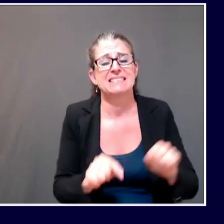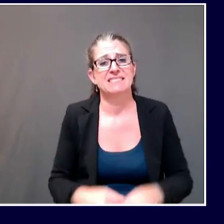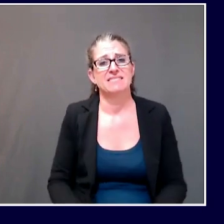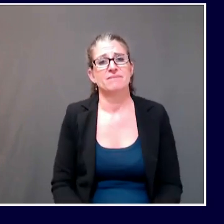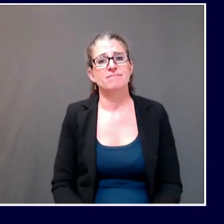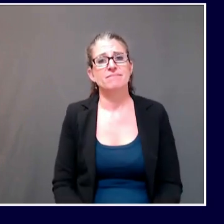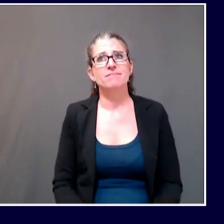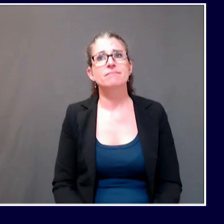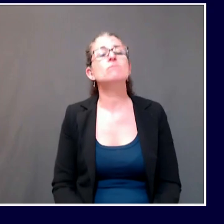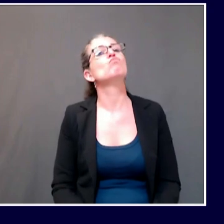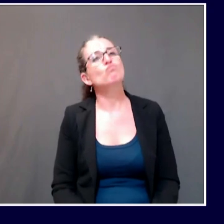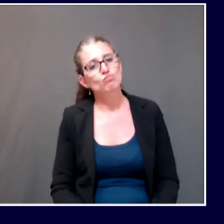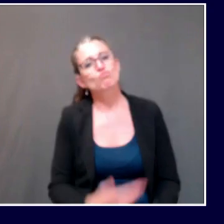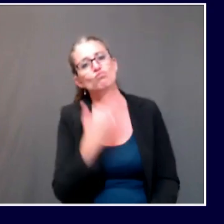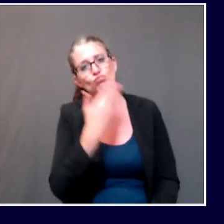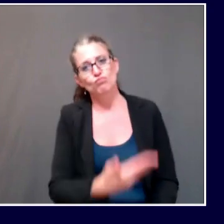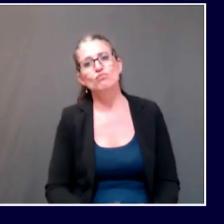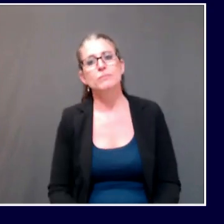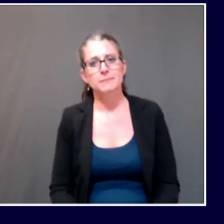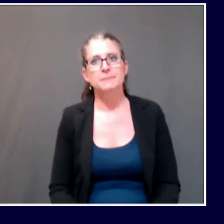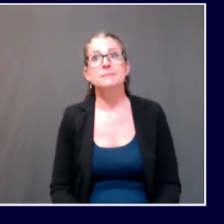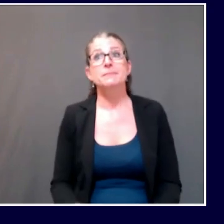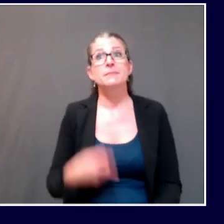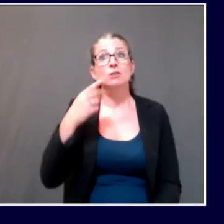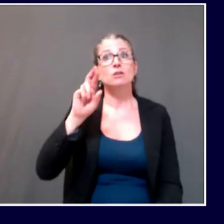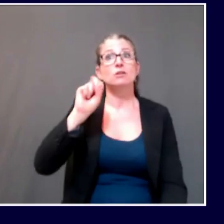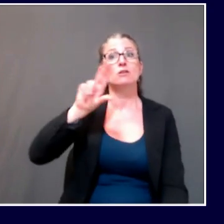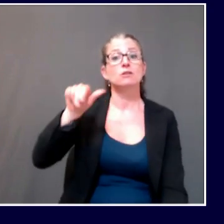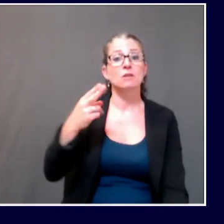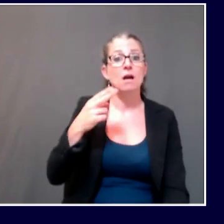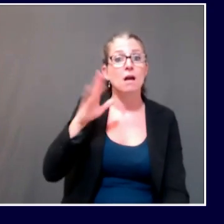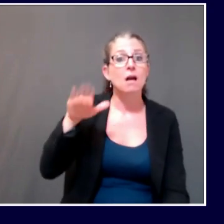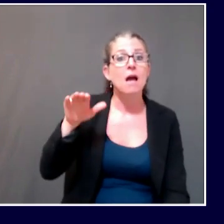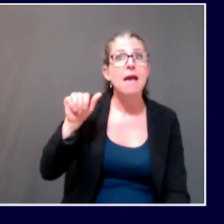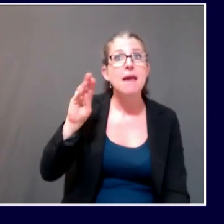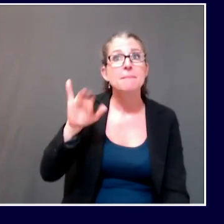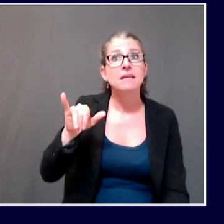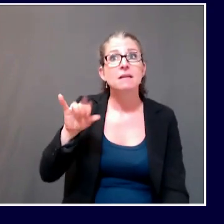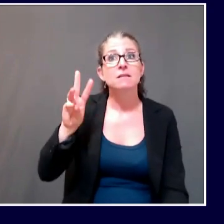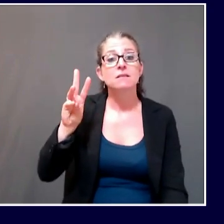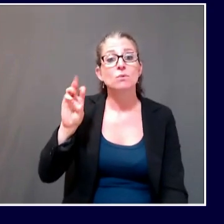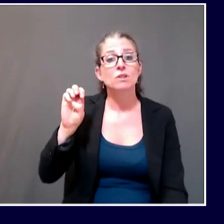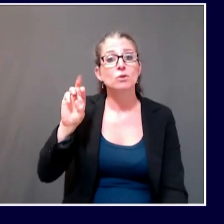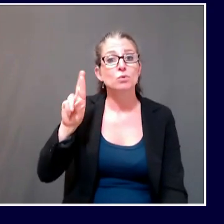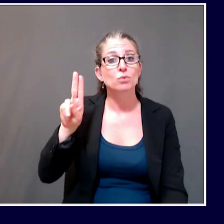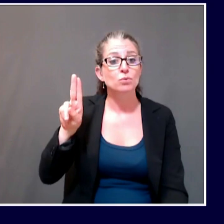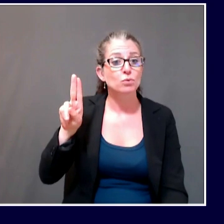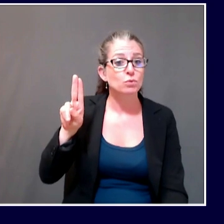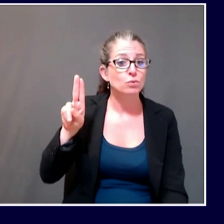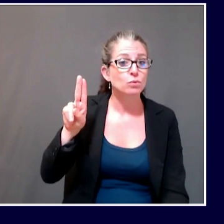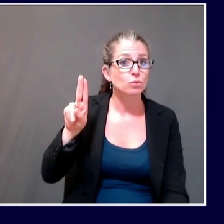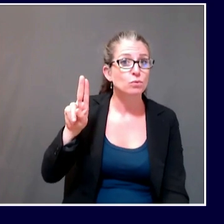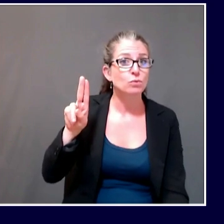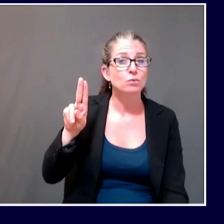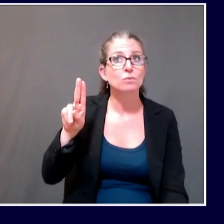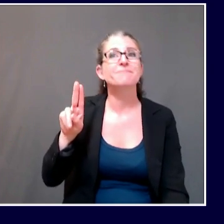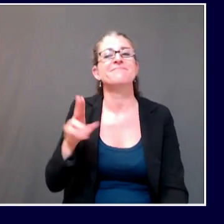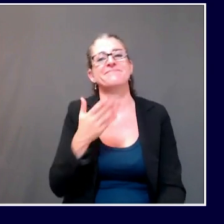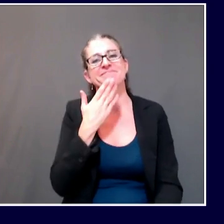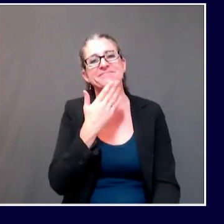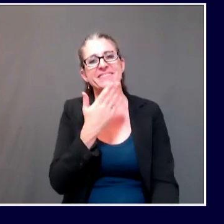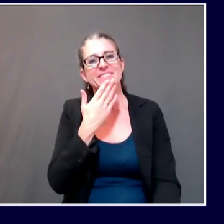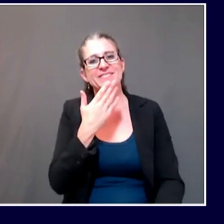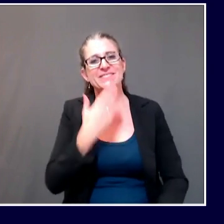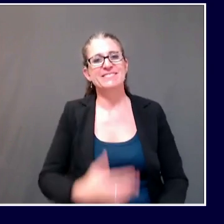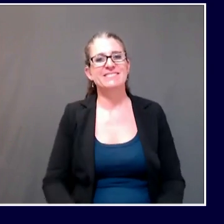I'm turn now to Amy Brown at WERU. Thank you, Dr. Shah. Back to the wedding outbreak, there were